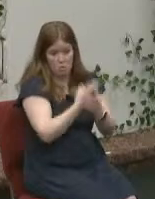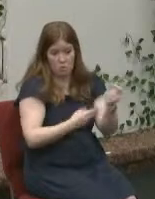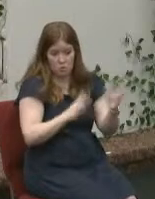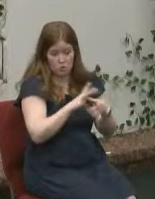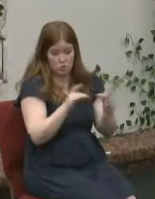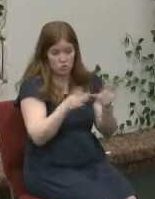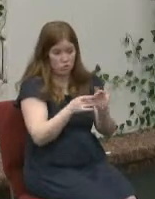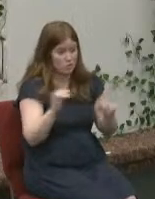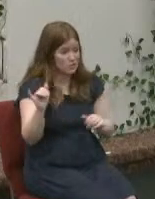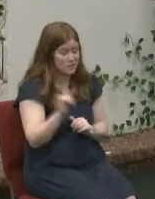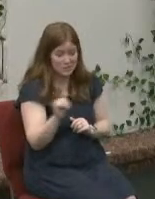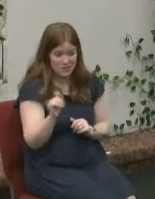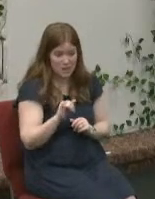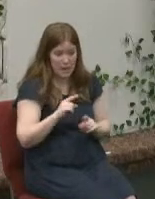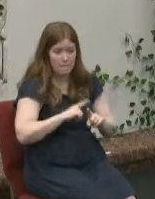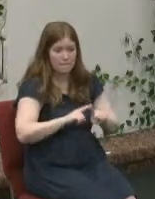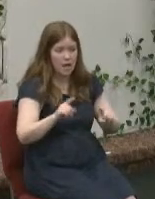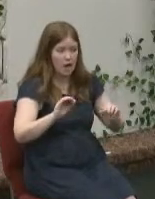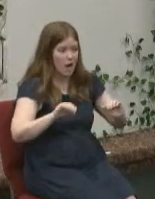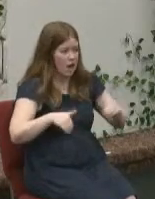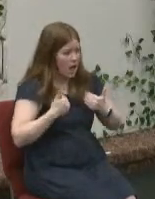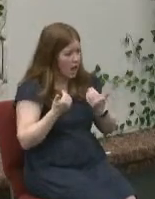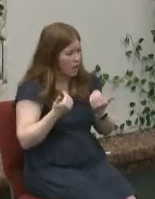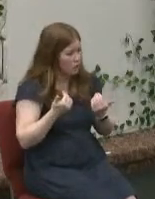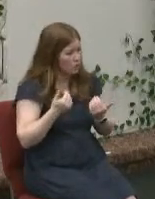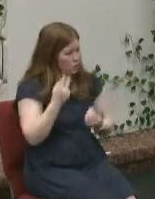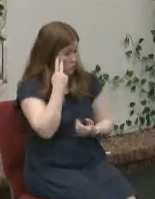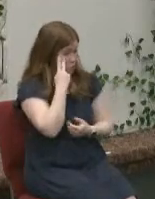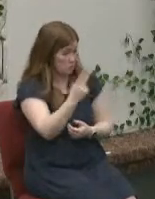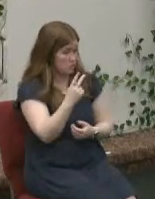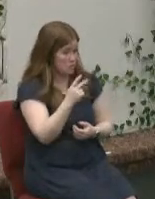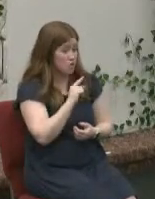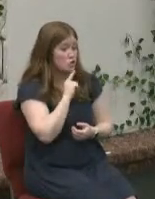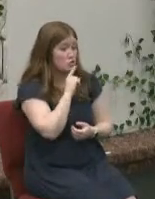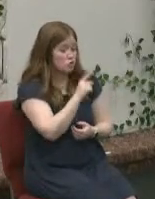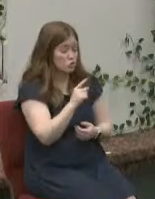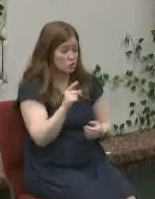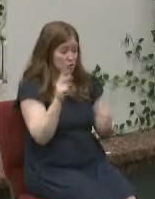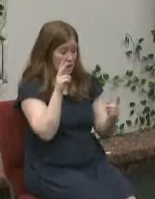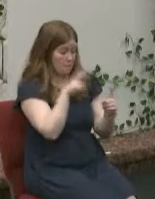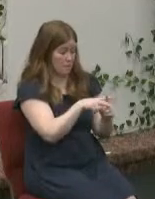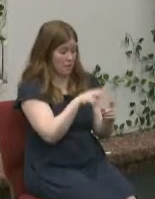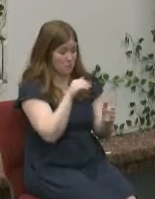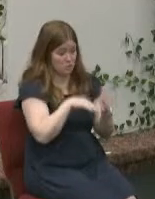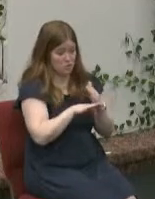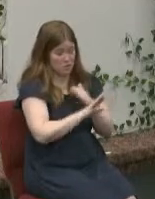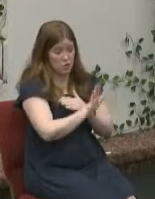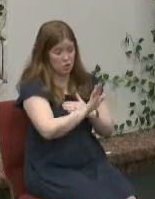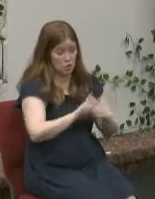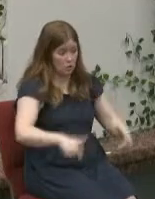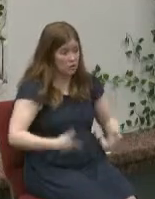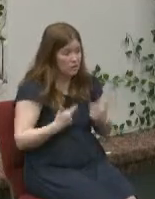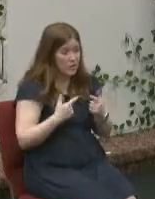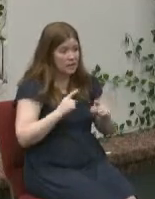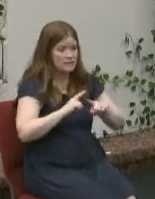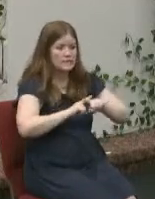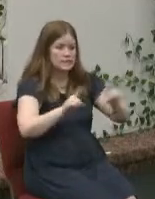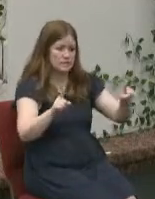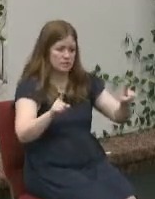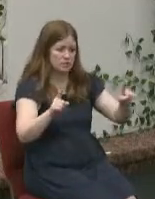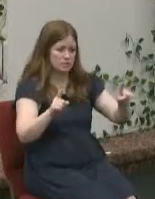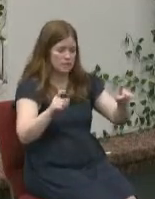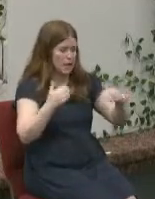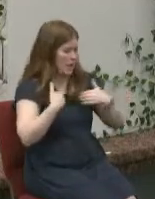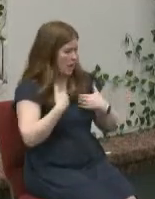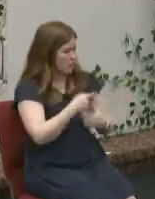but how you read them interpret them and apply them are radically different have you ever had a text from somebody